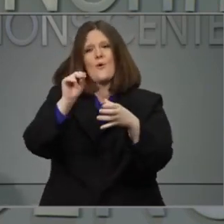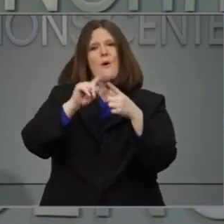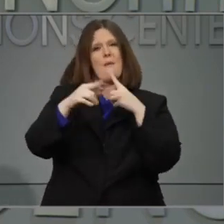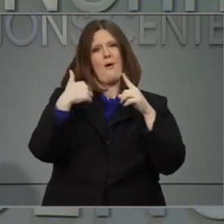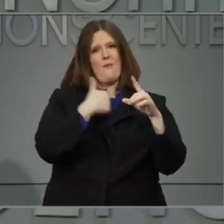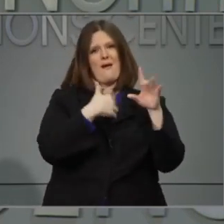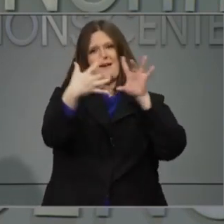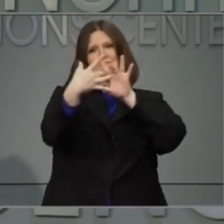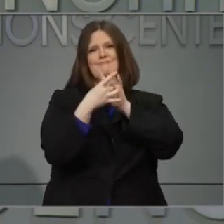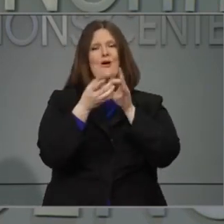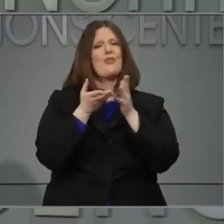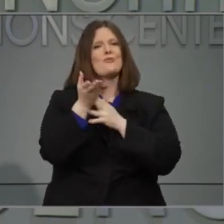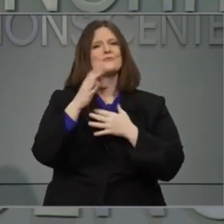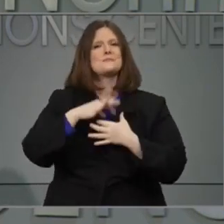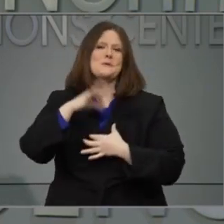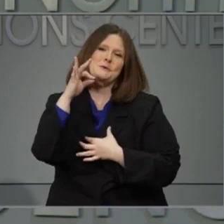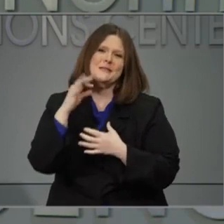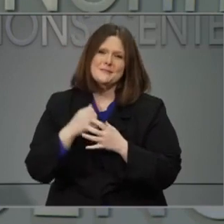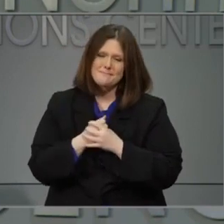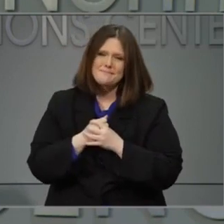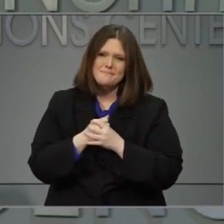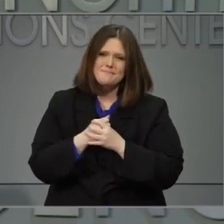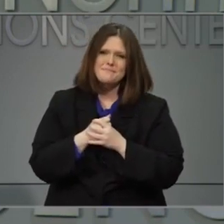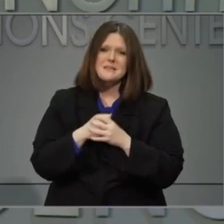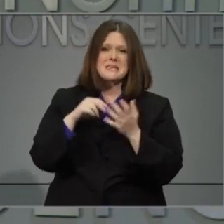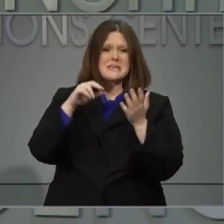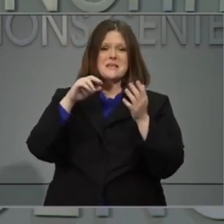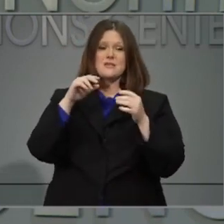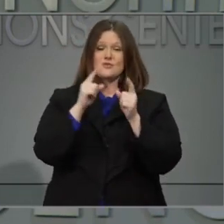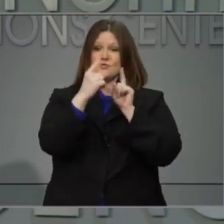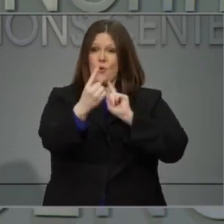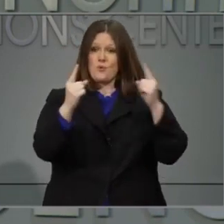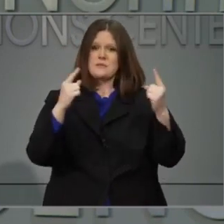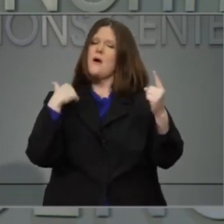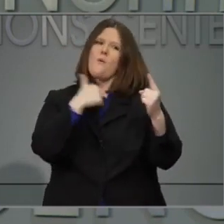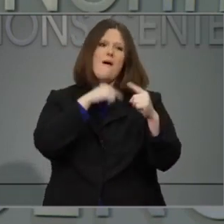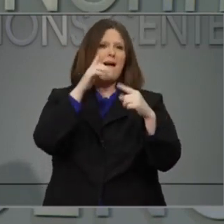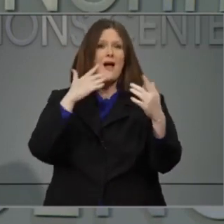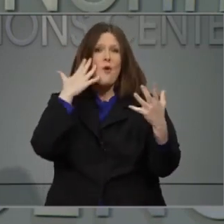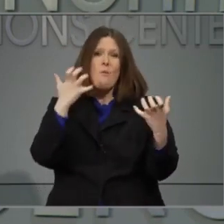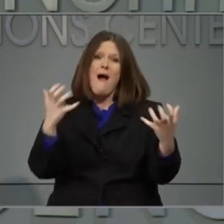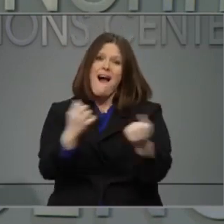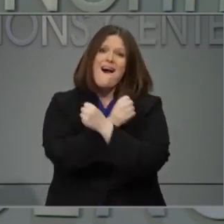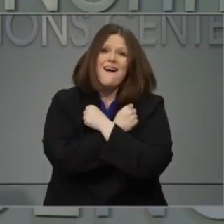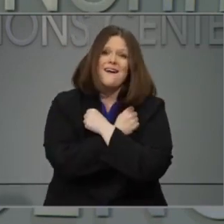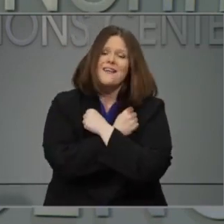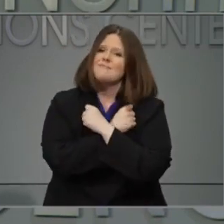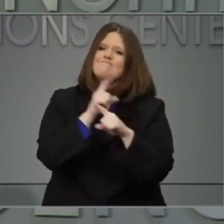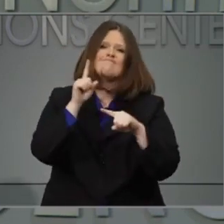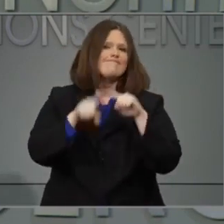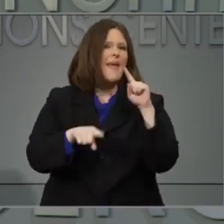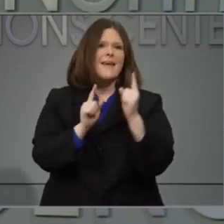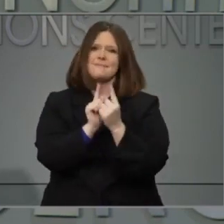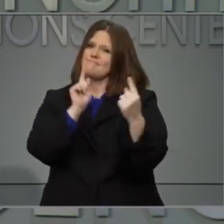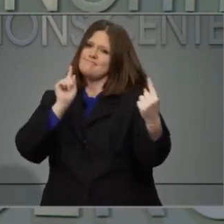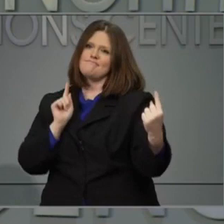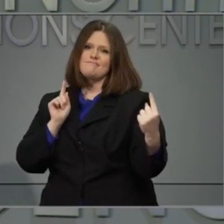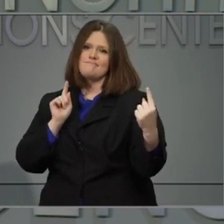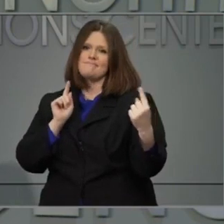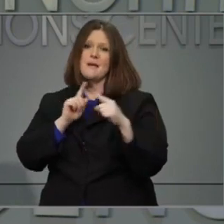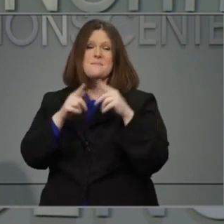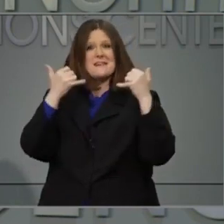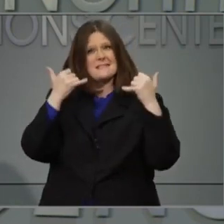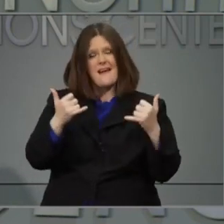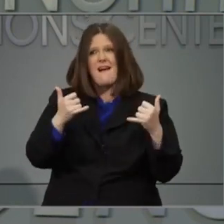Social distancing means that we can't hold our loved ones close, but now is the time to hold tight